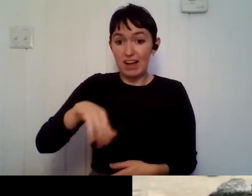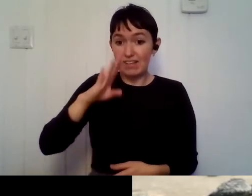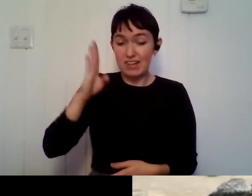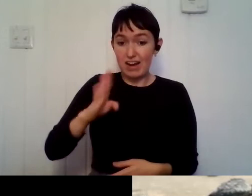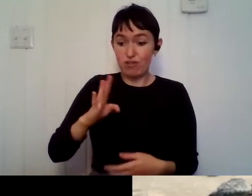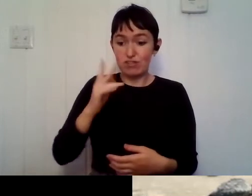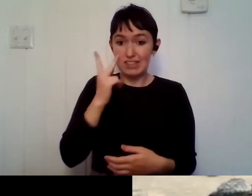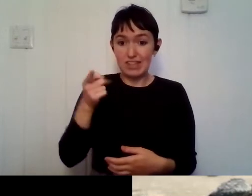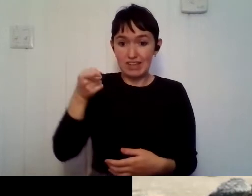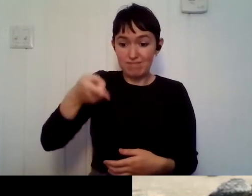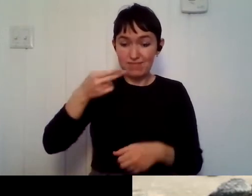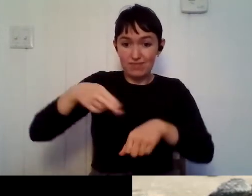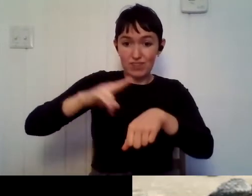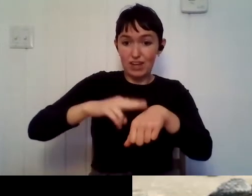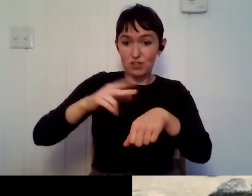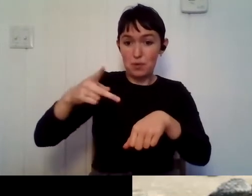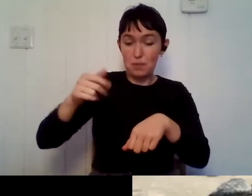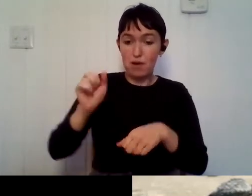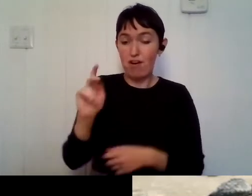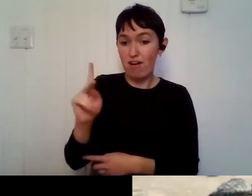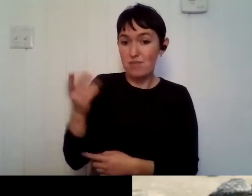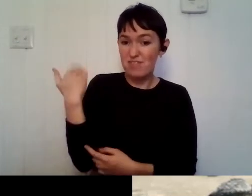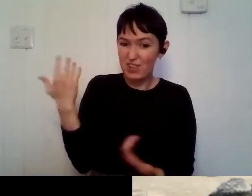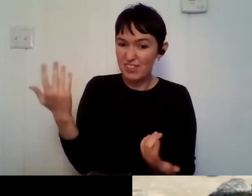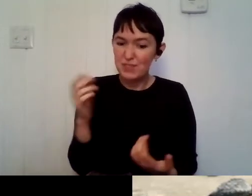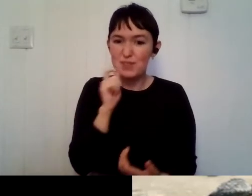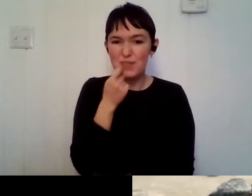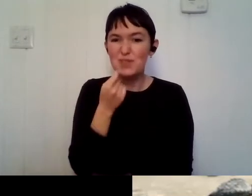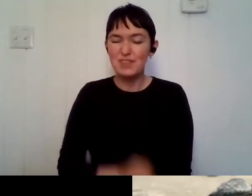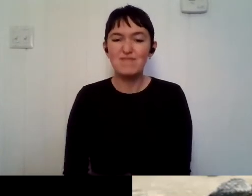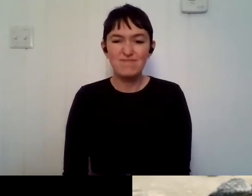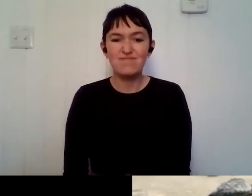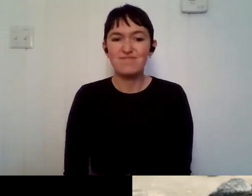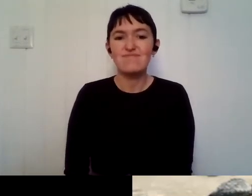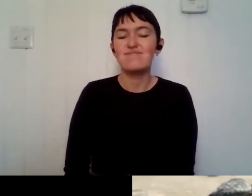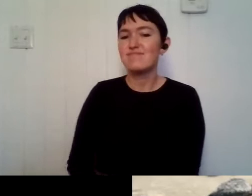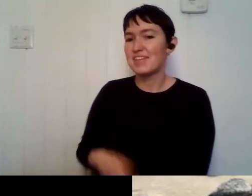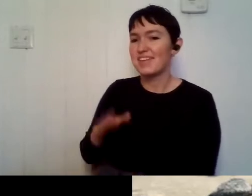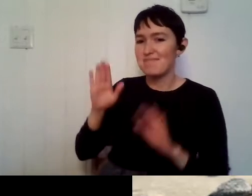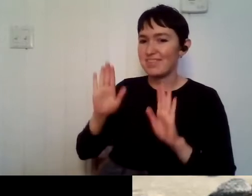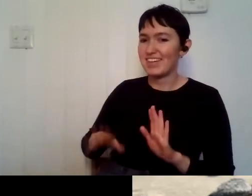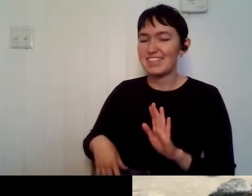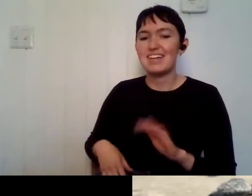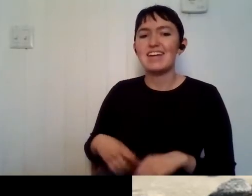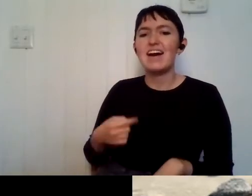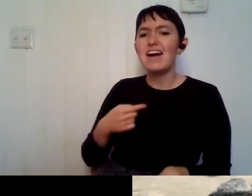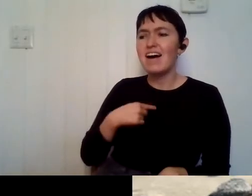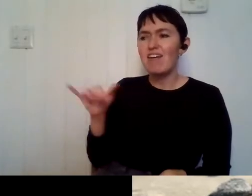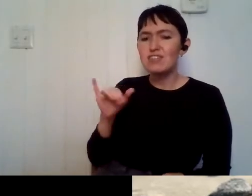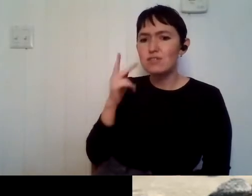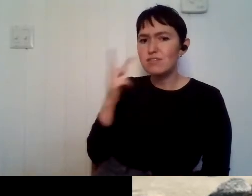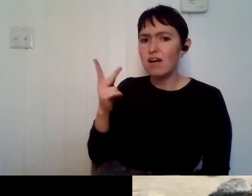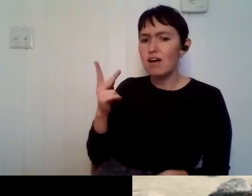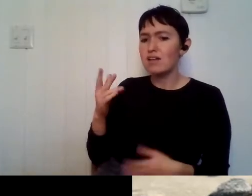It tore up our net that it was pretty cool to see. Amazing. I also saw some of the most amazing moths I've ever seen in my